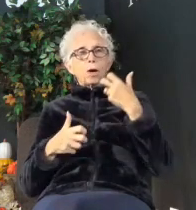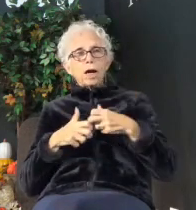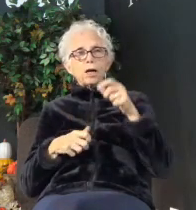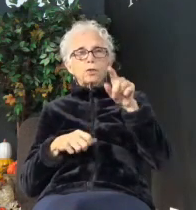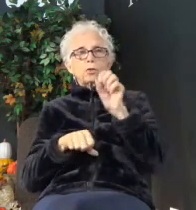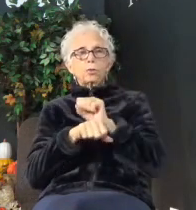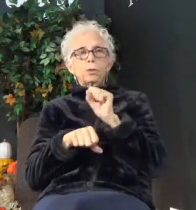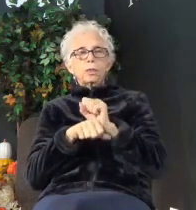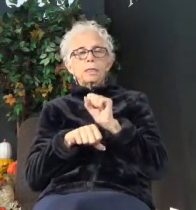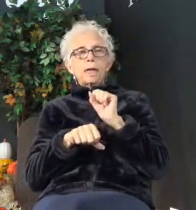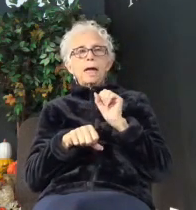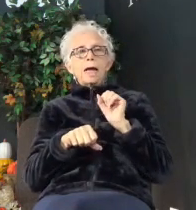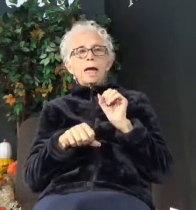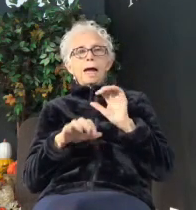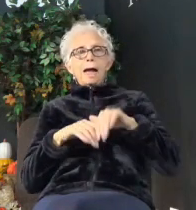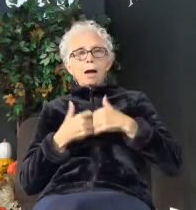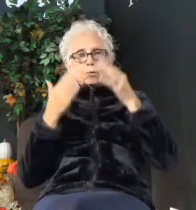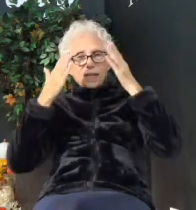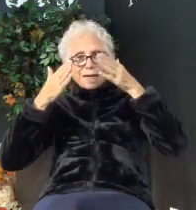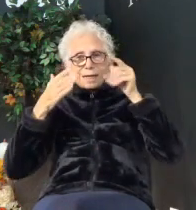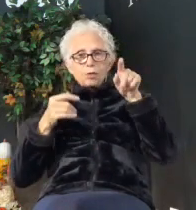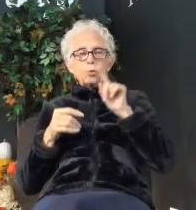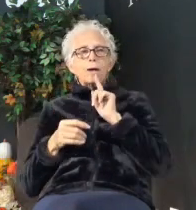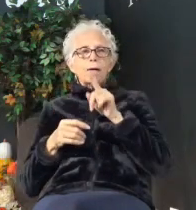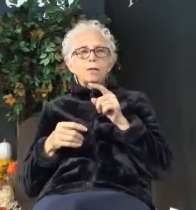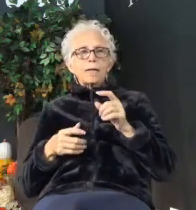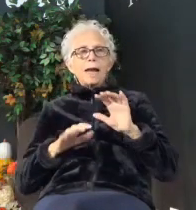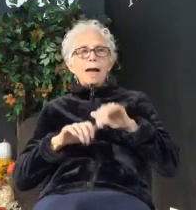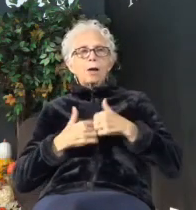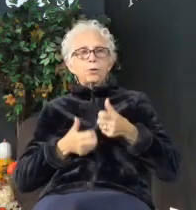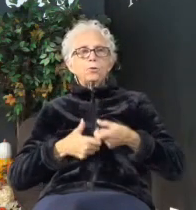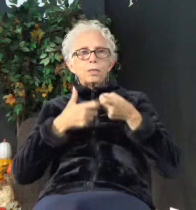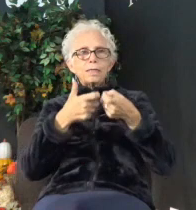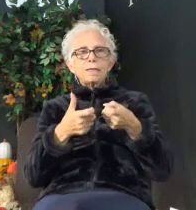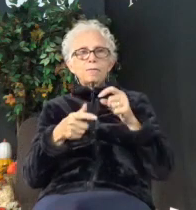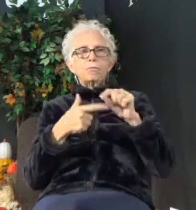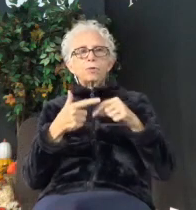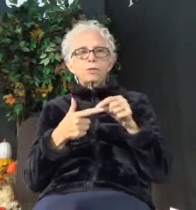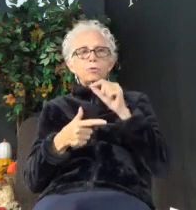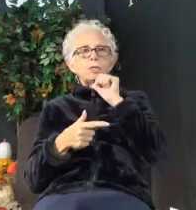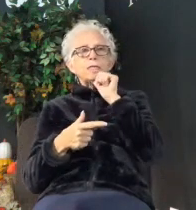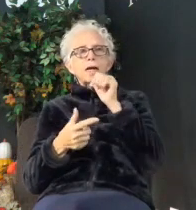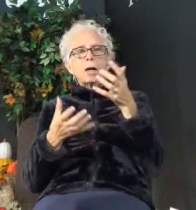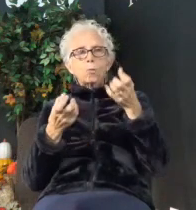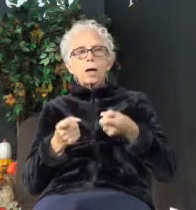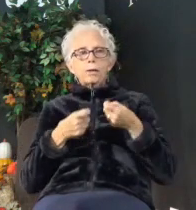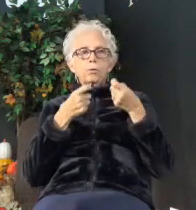how dedicated you are and how you give, even when you don't want to.